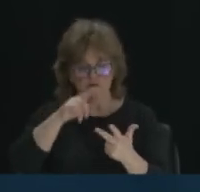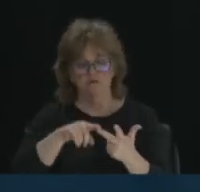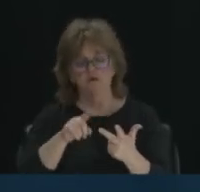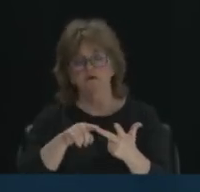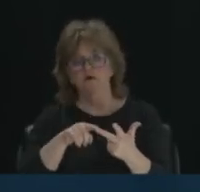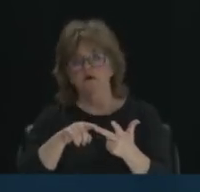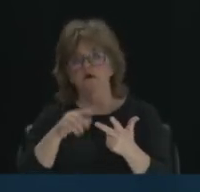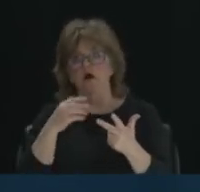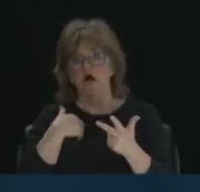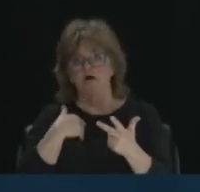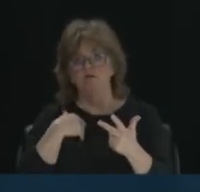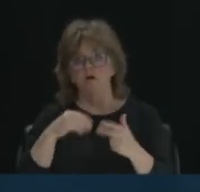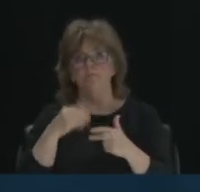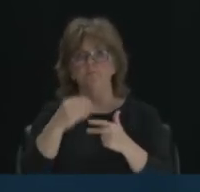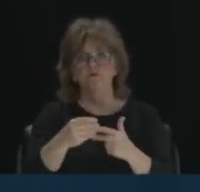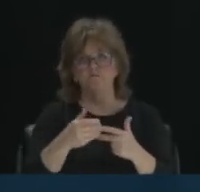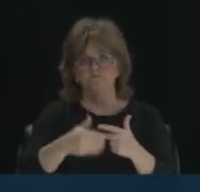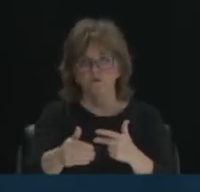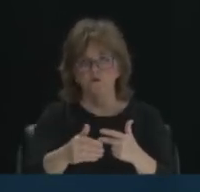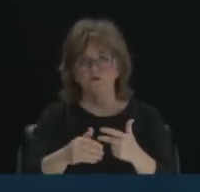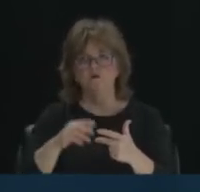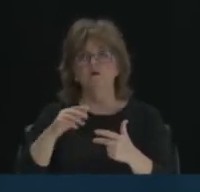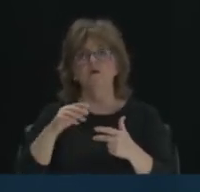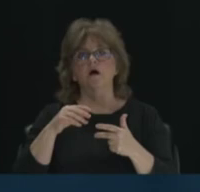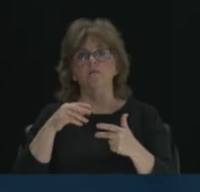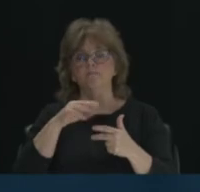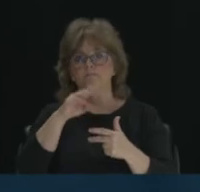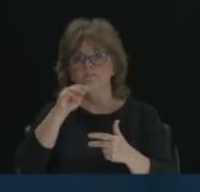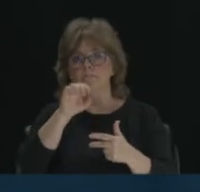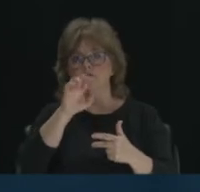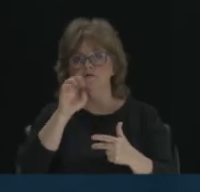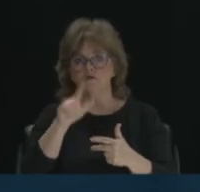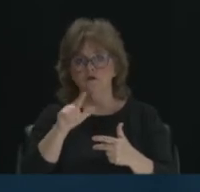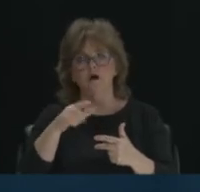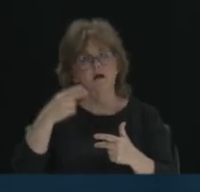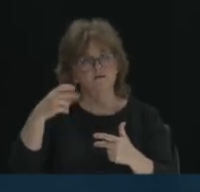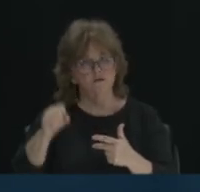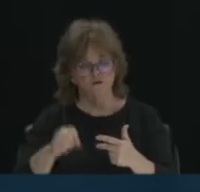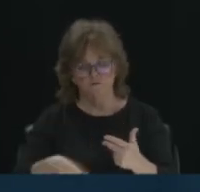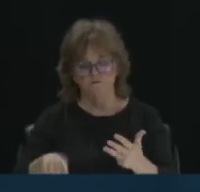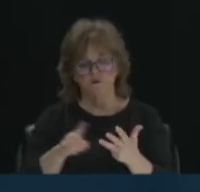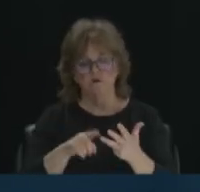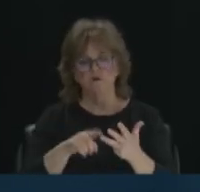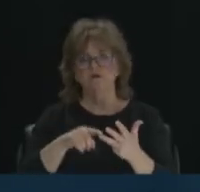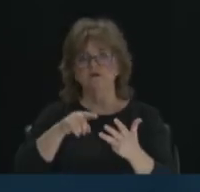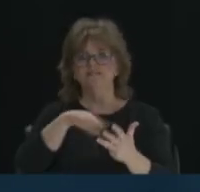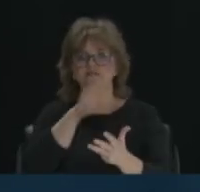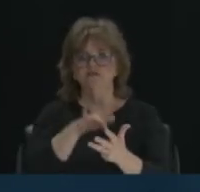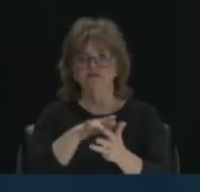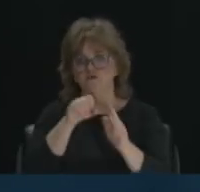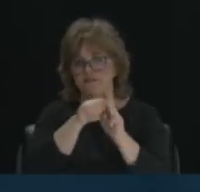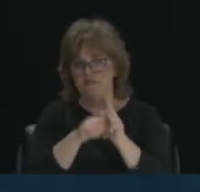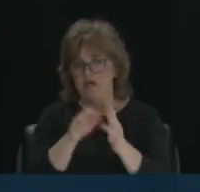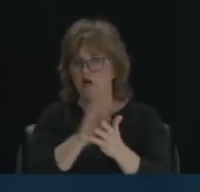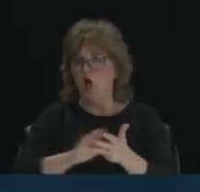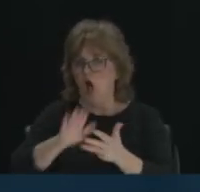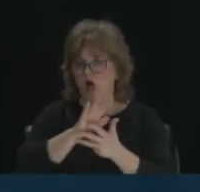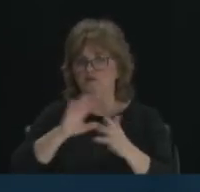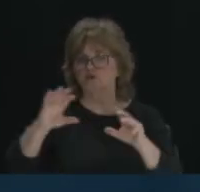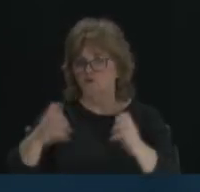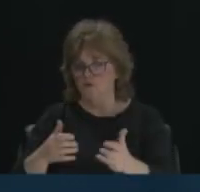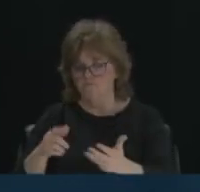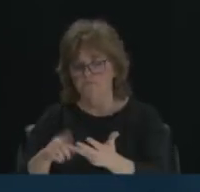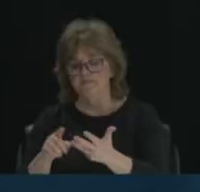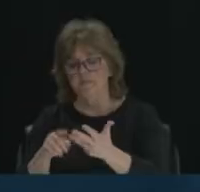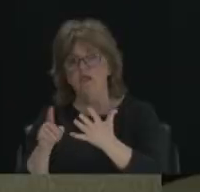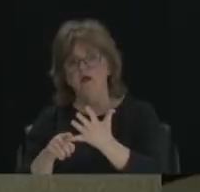our Move Forward Third Good Marshall High School chapter. You know, we have our Central State University College chapter.